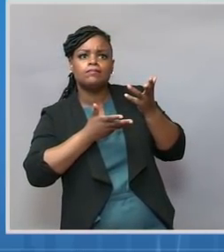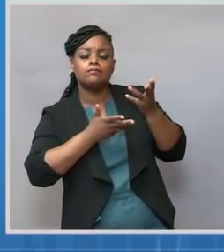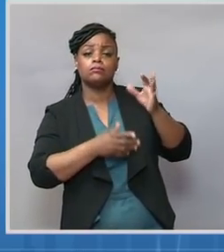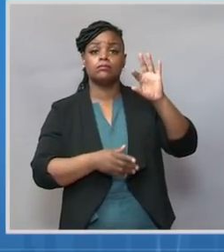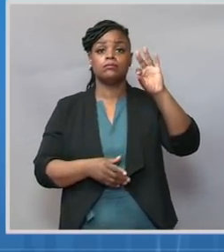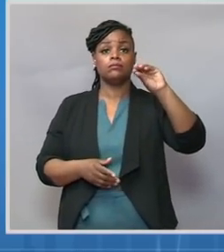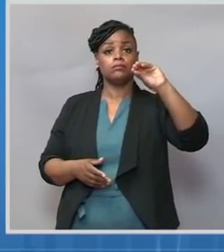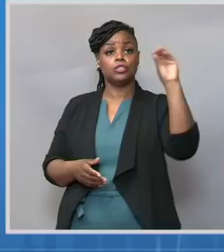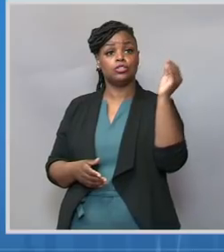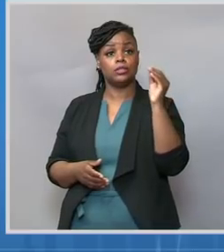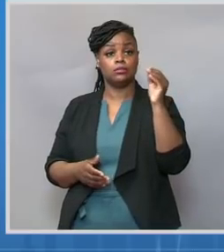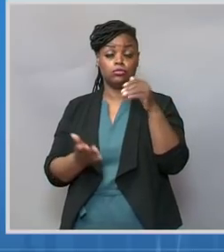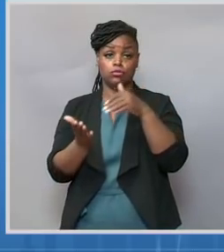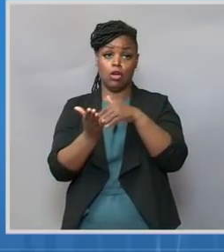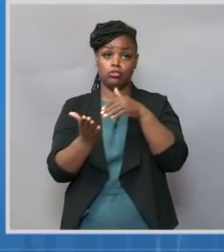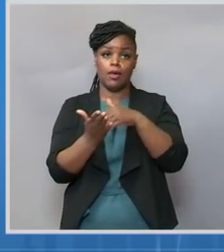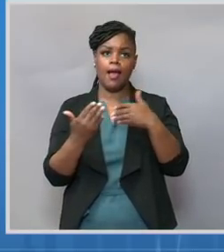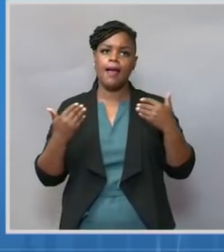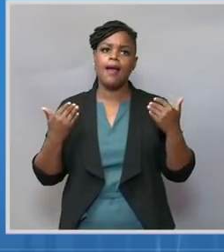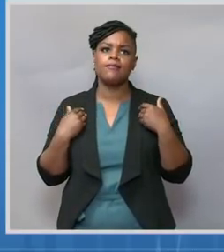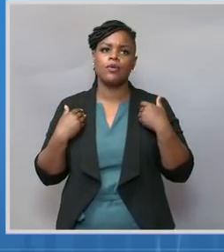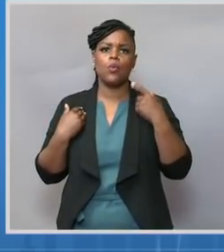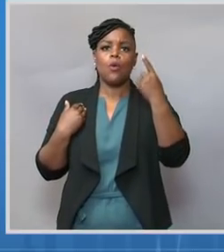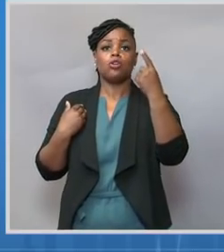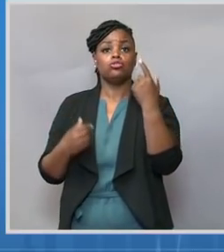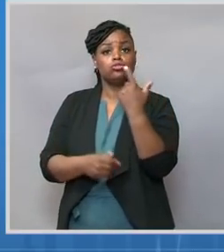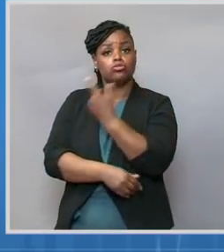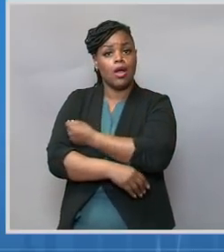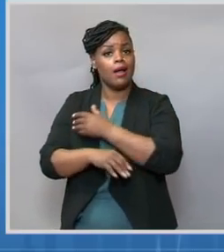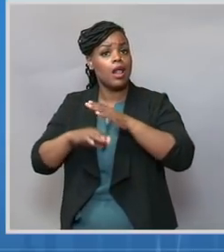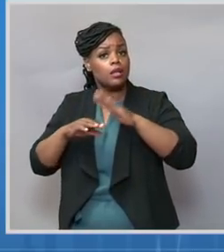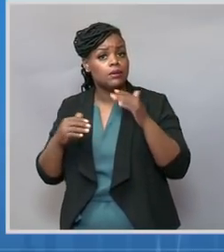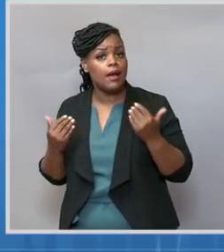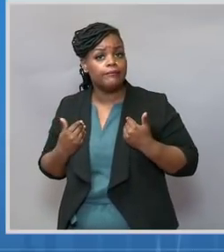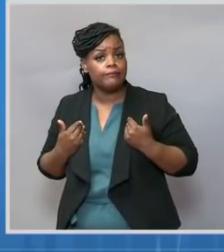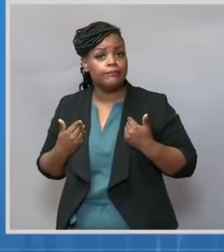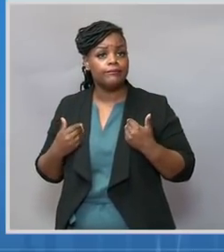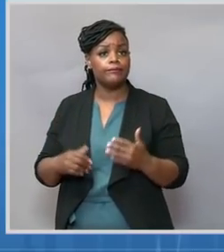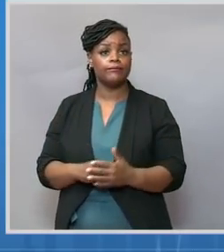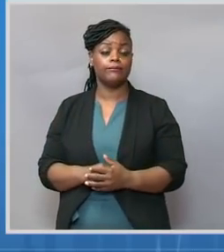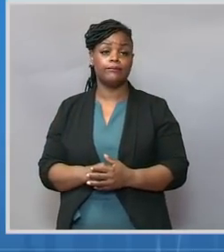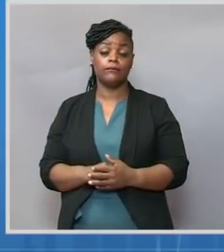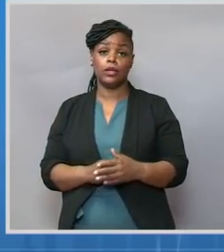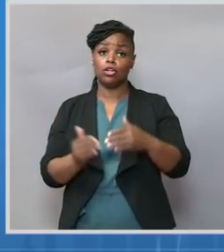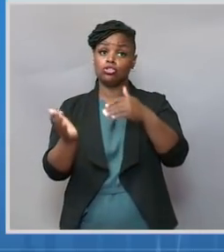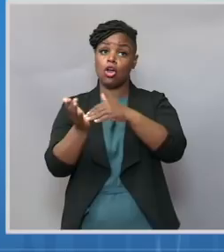one shot, which makes doctors a powerful and important messenger.